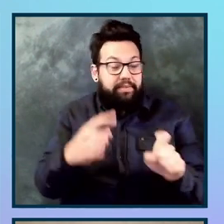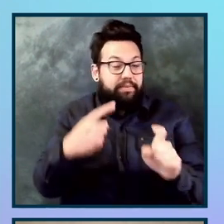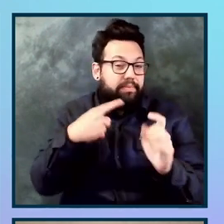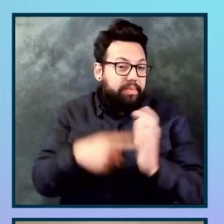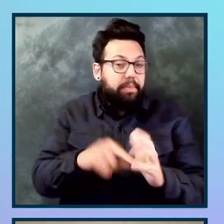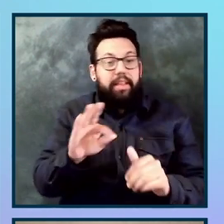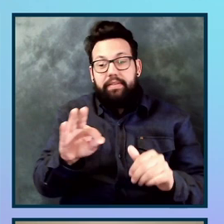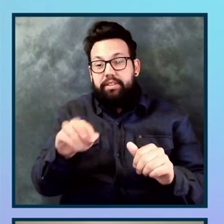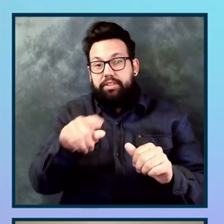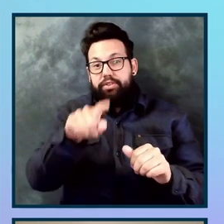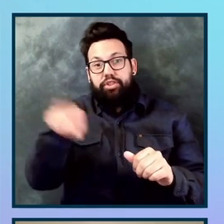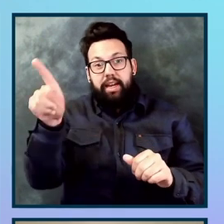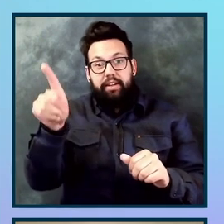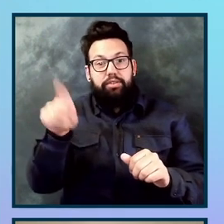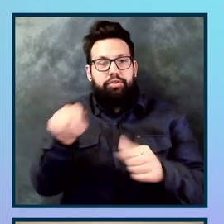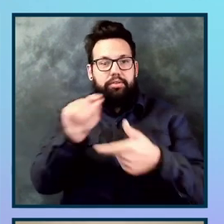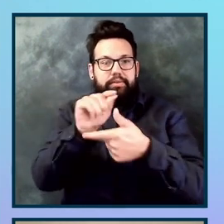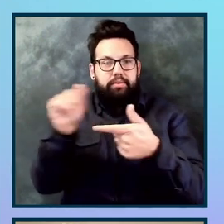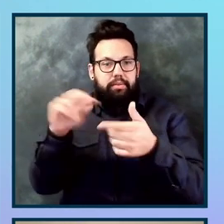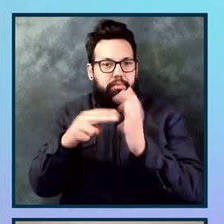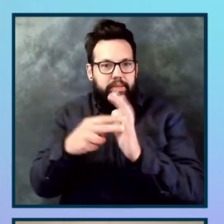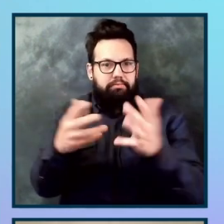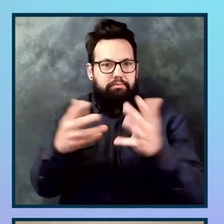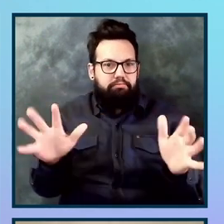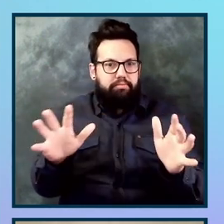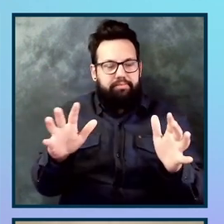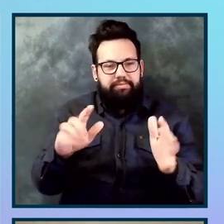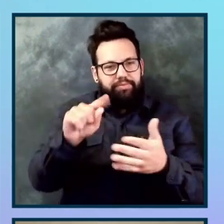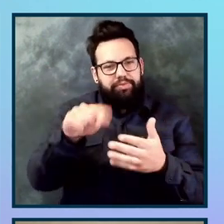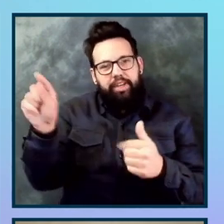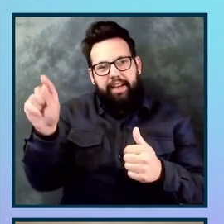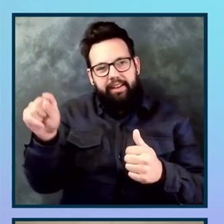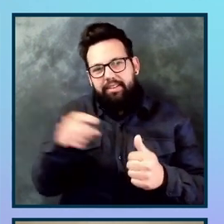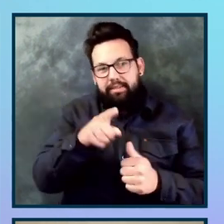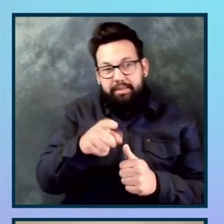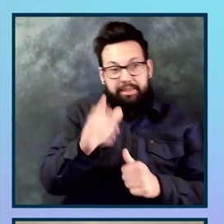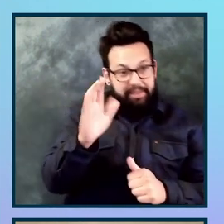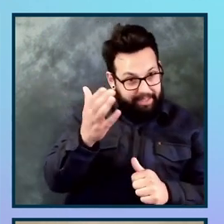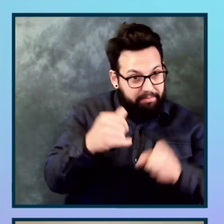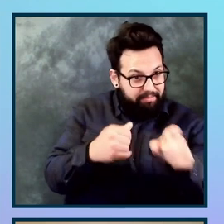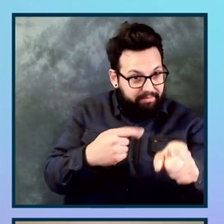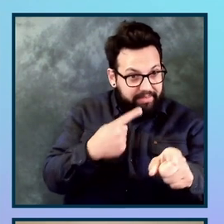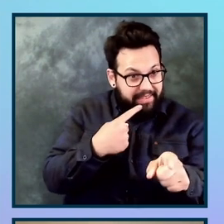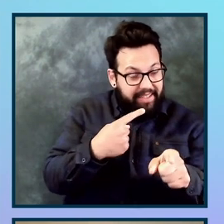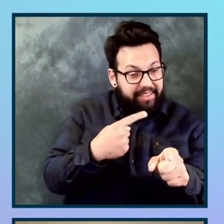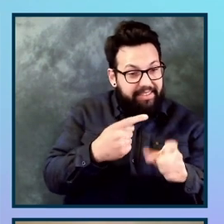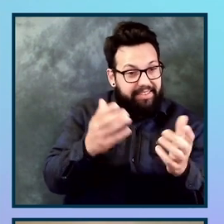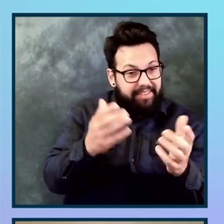should toggle the check state. Now, unfortunately it must not have been sufficient because we just found out we had some checked issues, right?